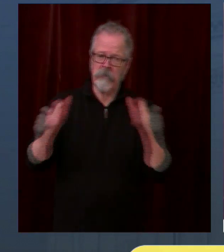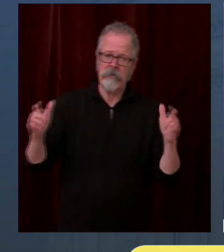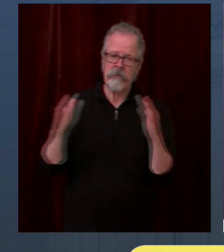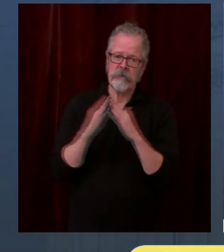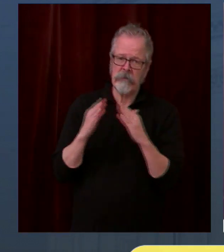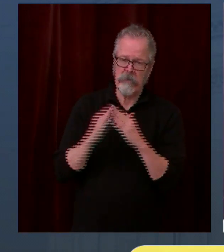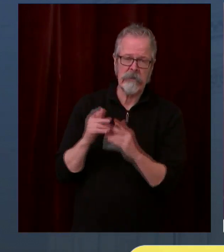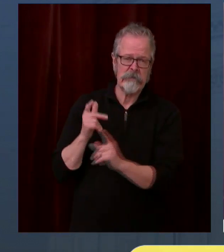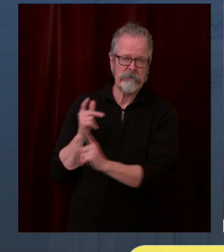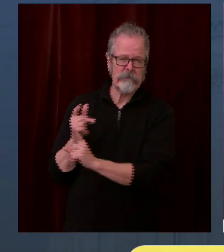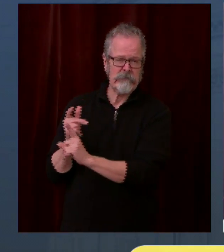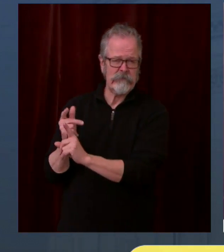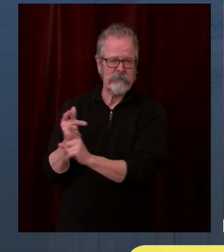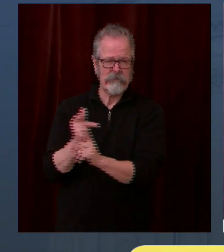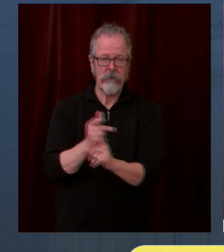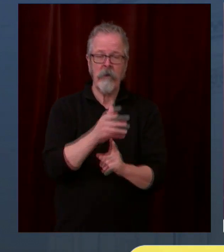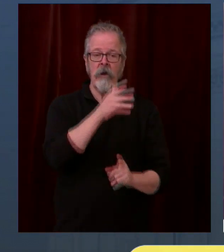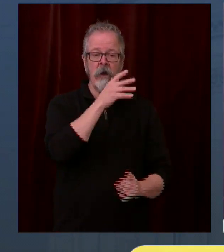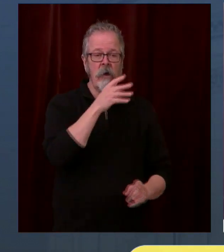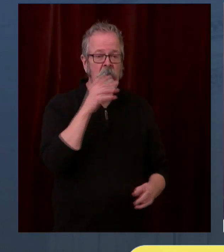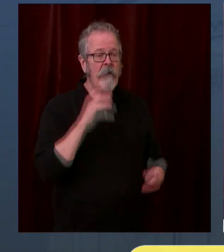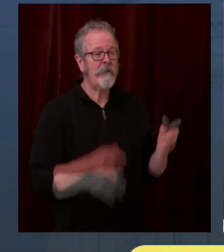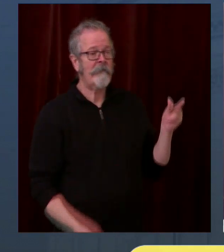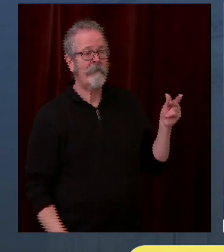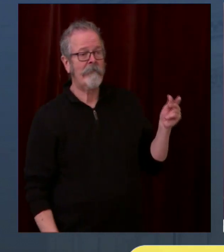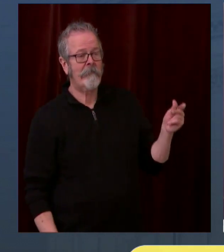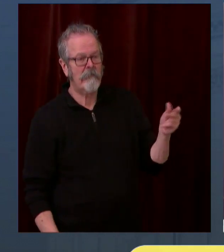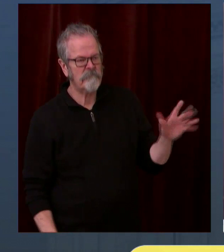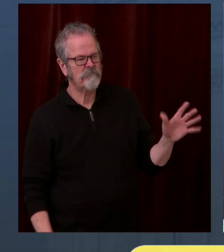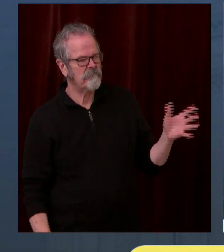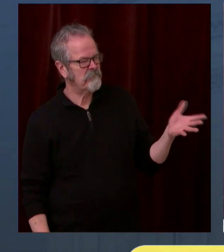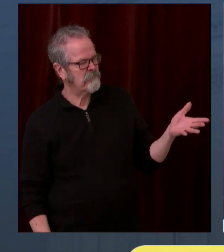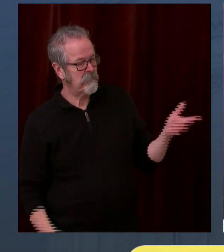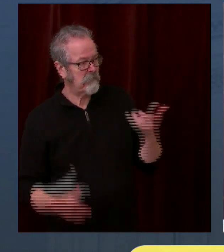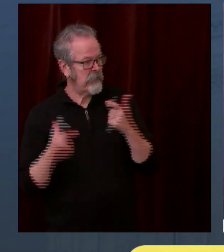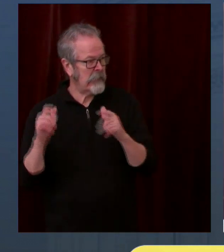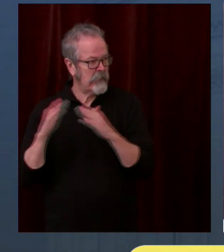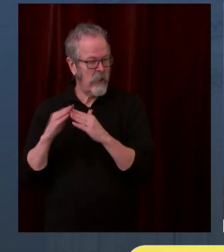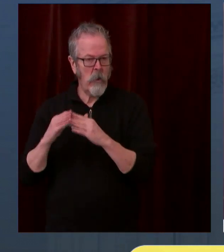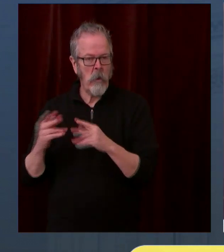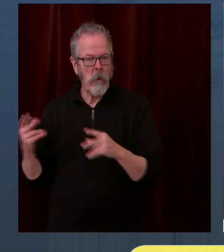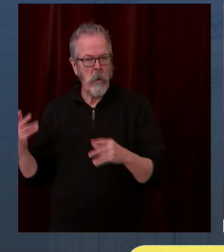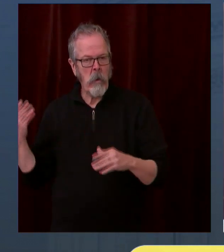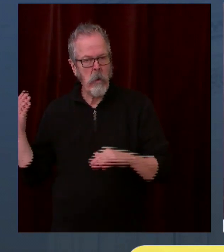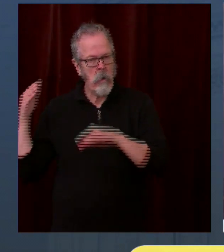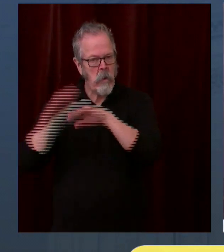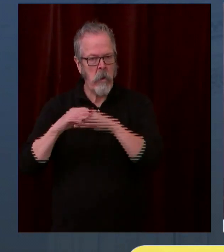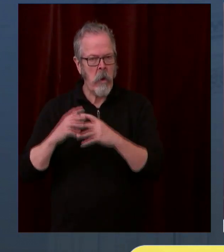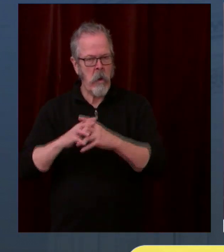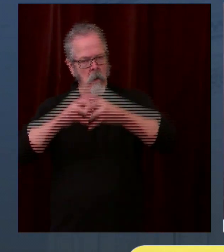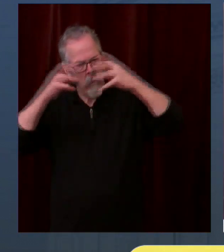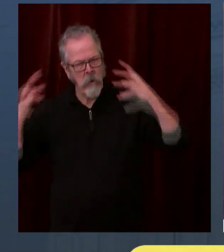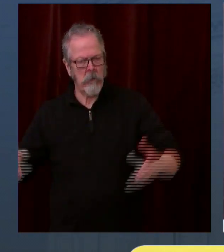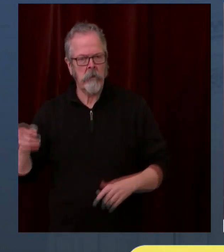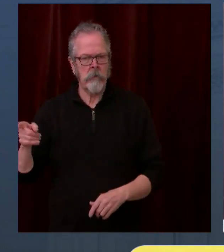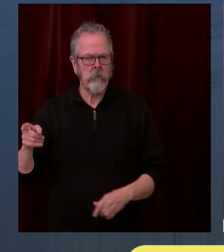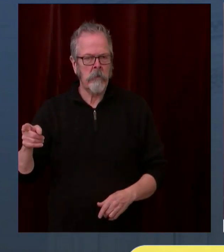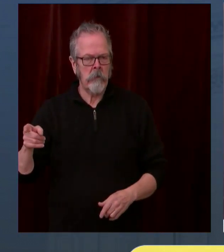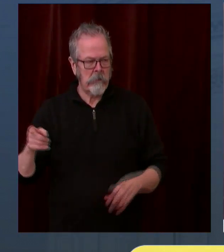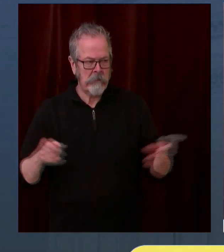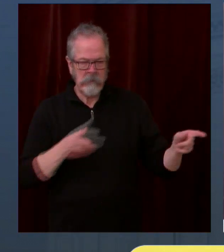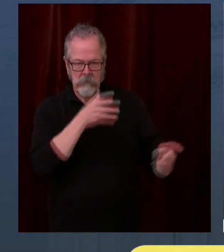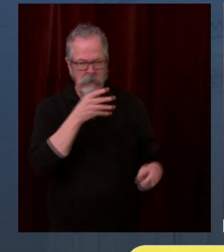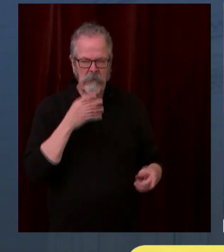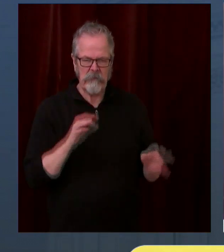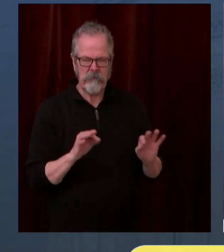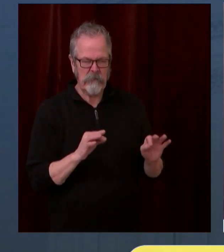while we've been on this and this shows the tremendous amount of real interest in vaccine, we've had